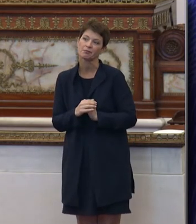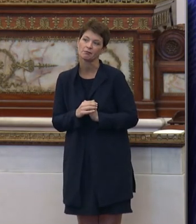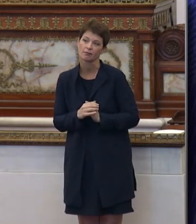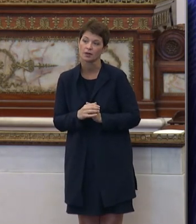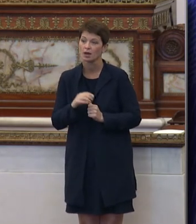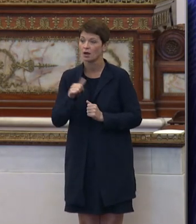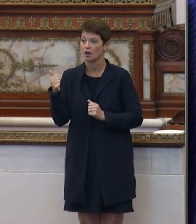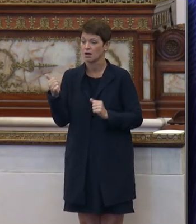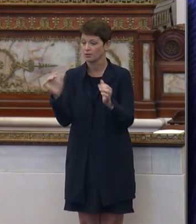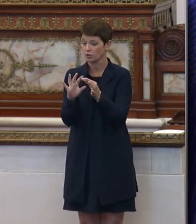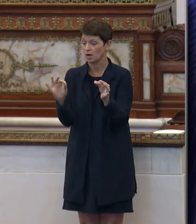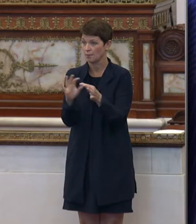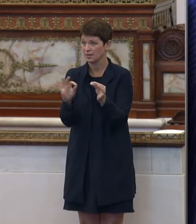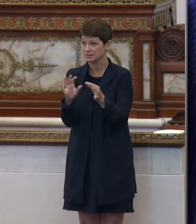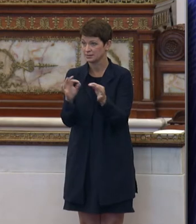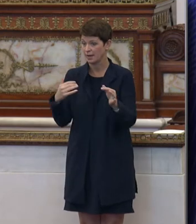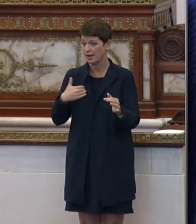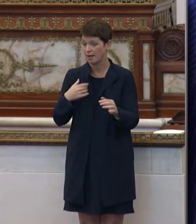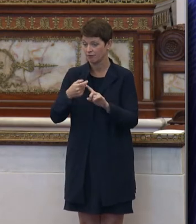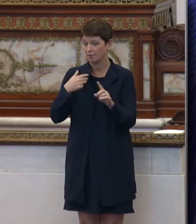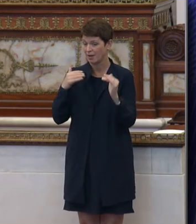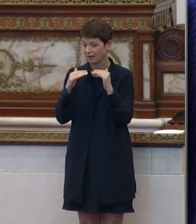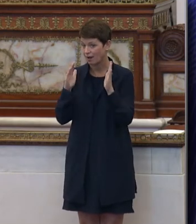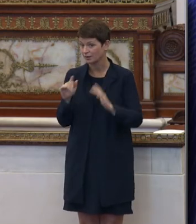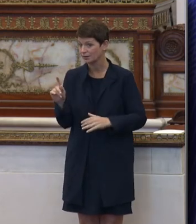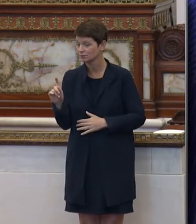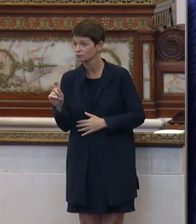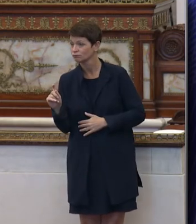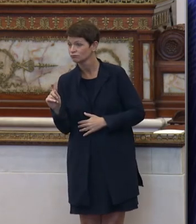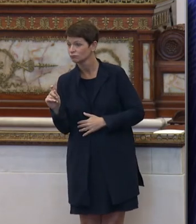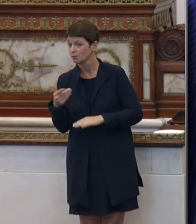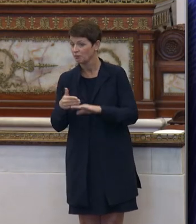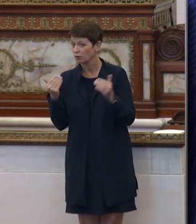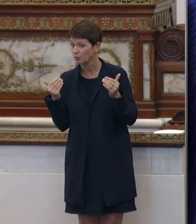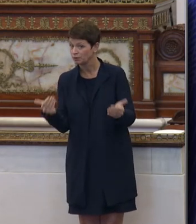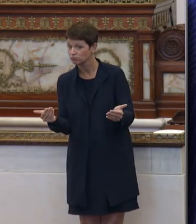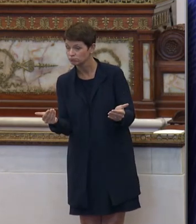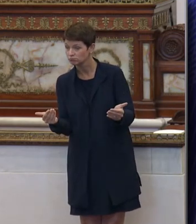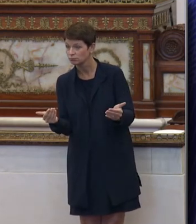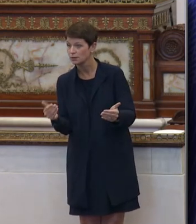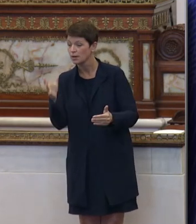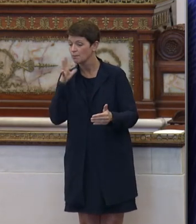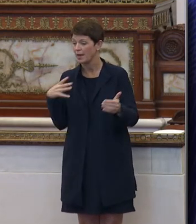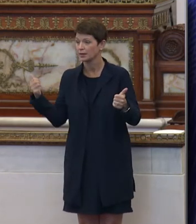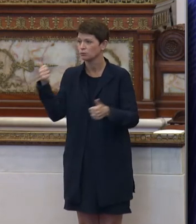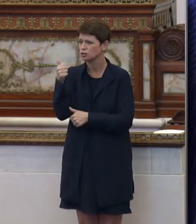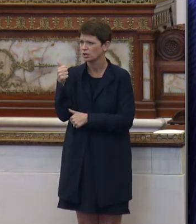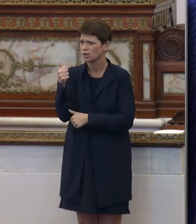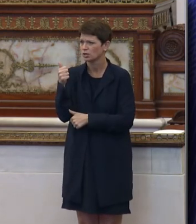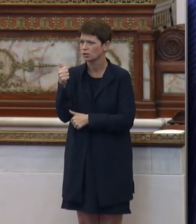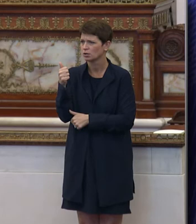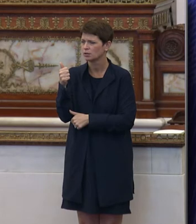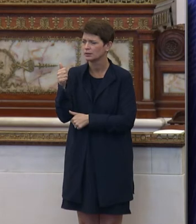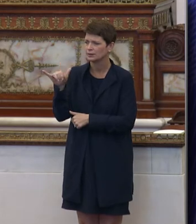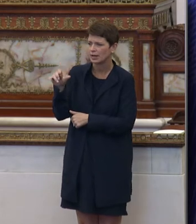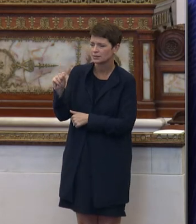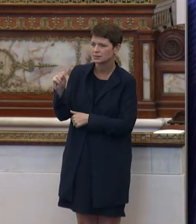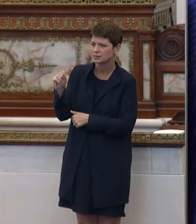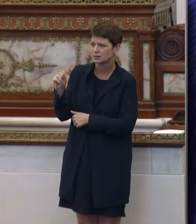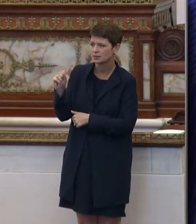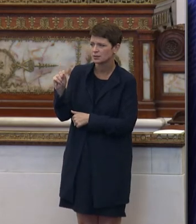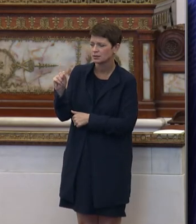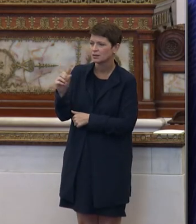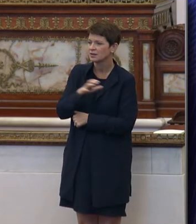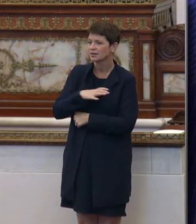Are there any other comments from my colleagues before we begin? Madam Chair. Yes. Madam Chair,